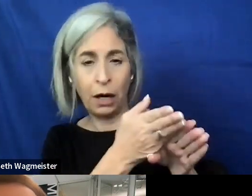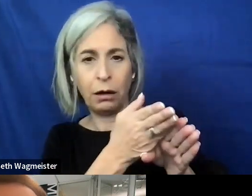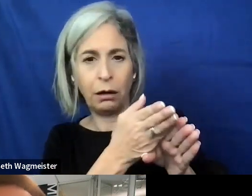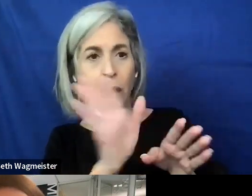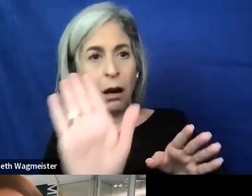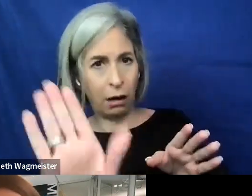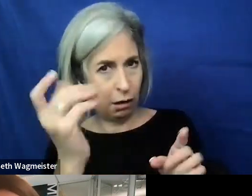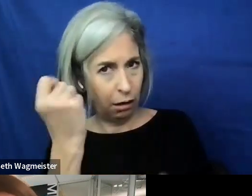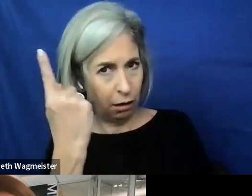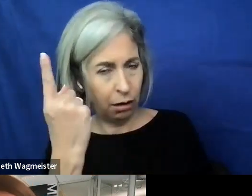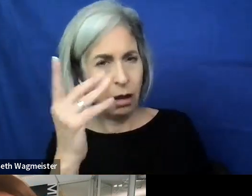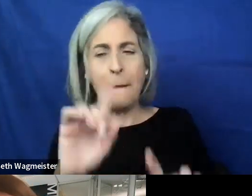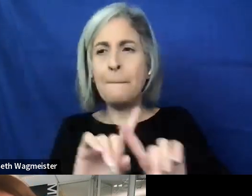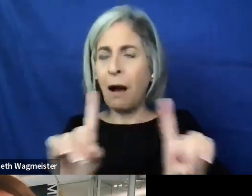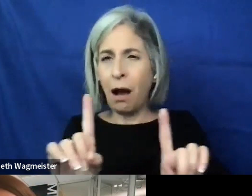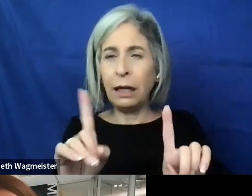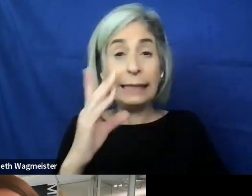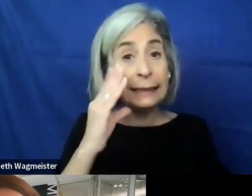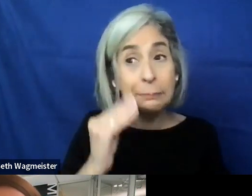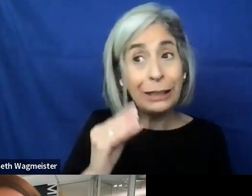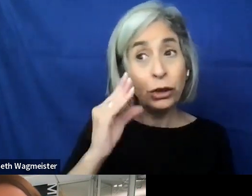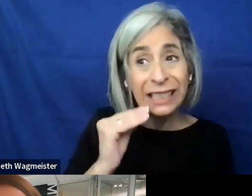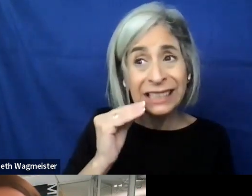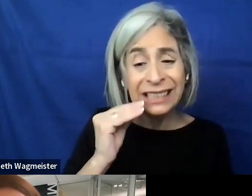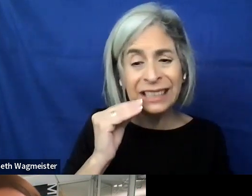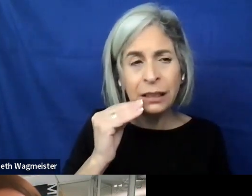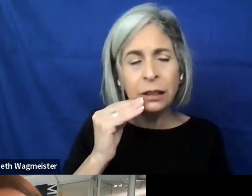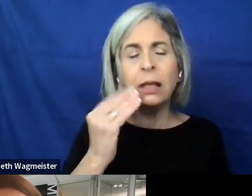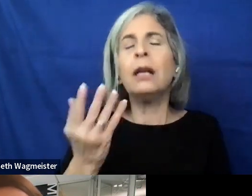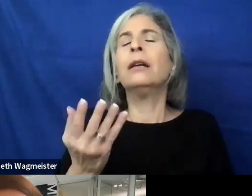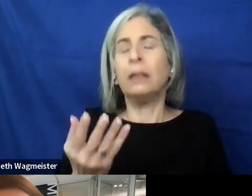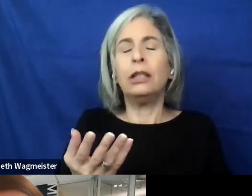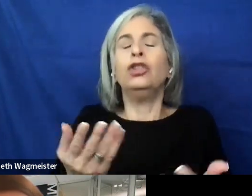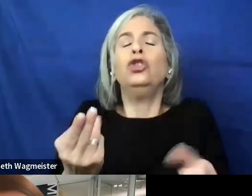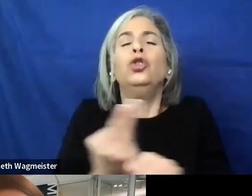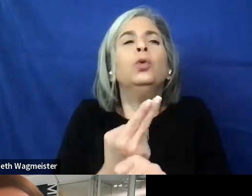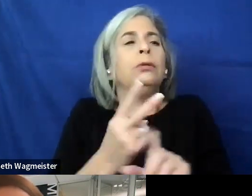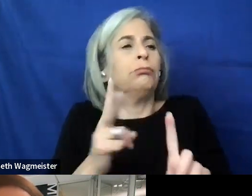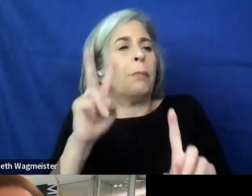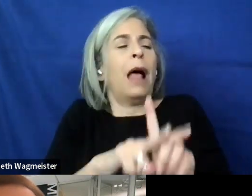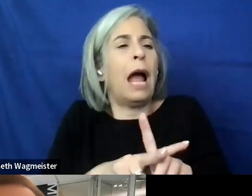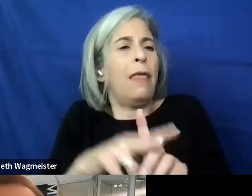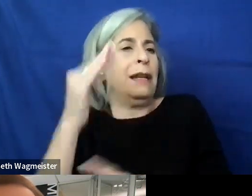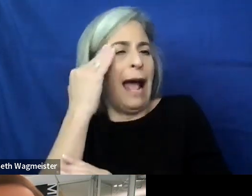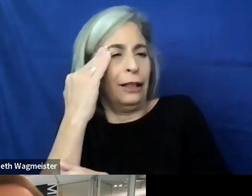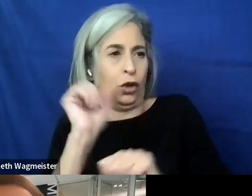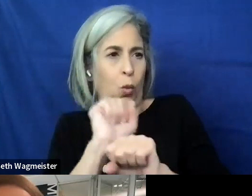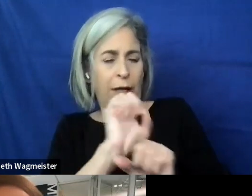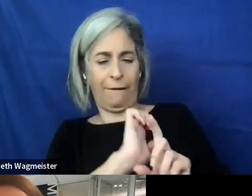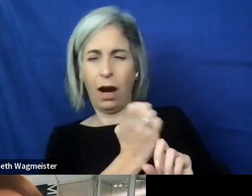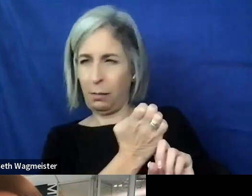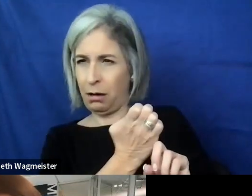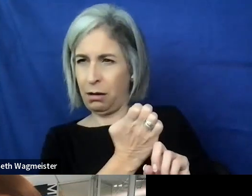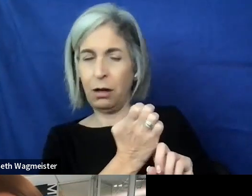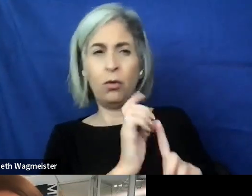what industry experience will bring is the ability to apply that knowledge to a working environment. You know, and I think in order to be